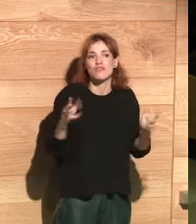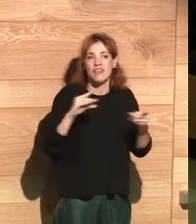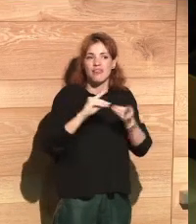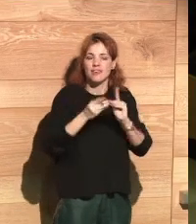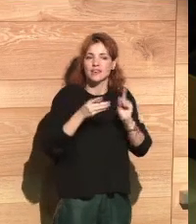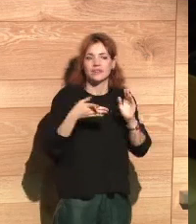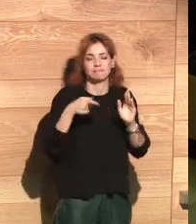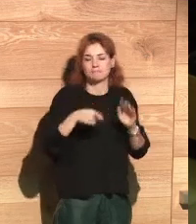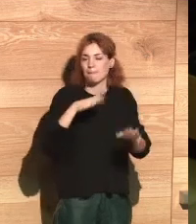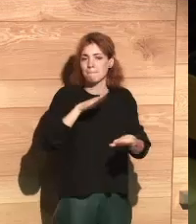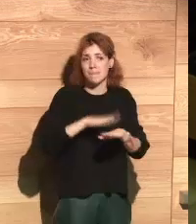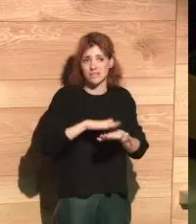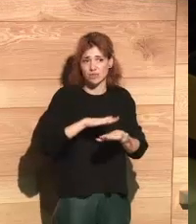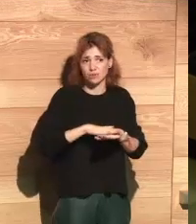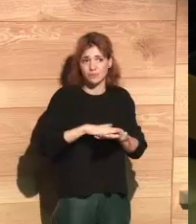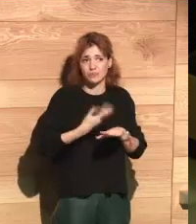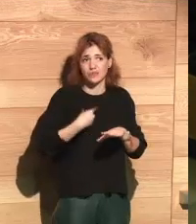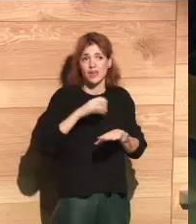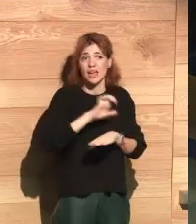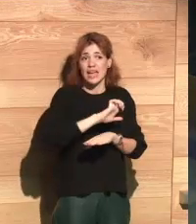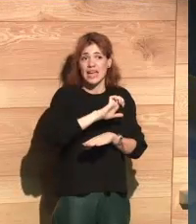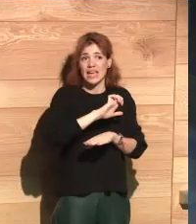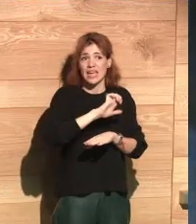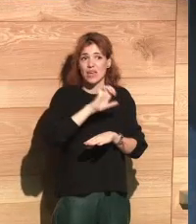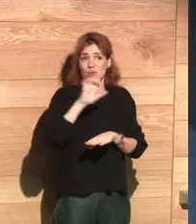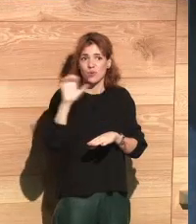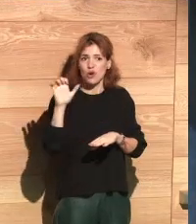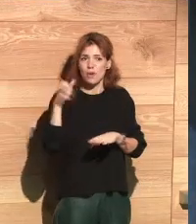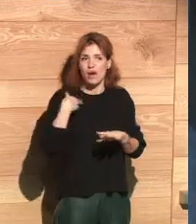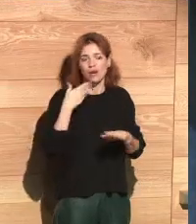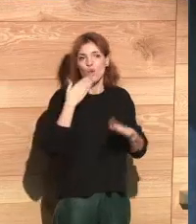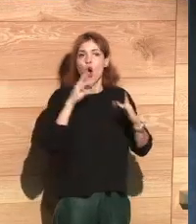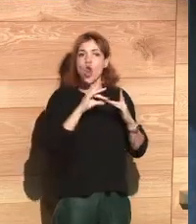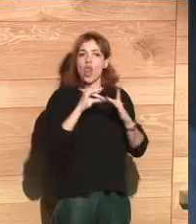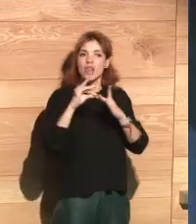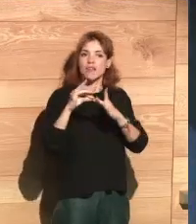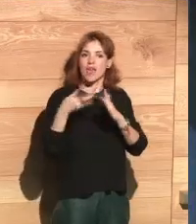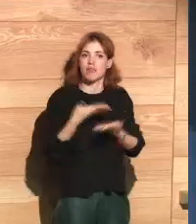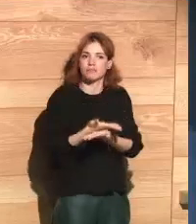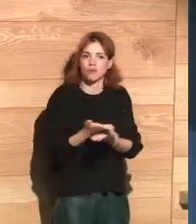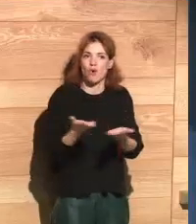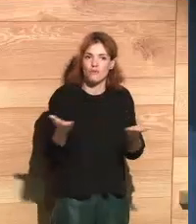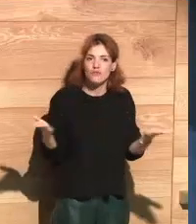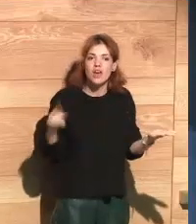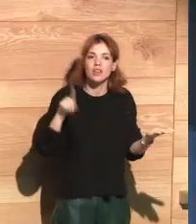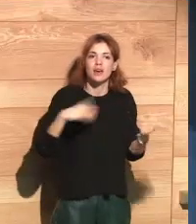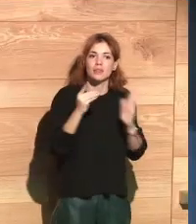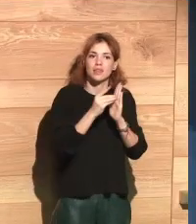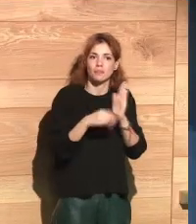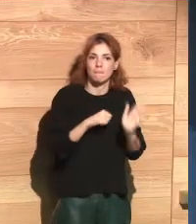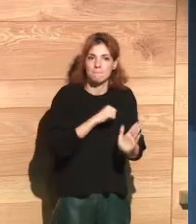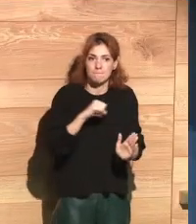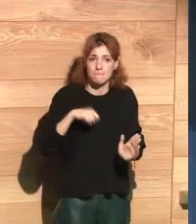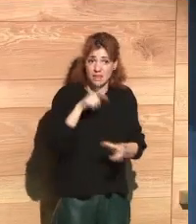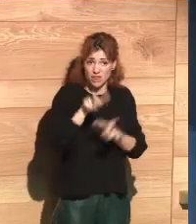Therefore, digital trust is a key element. Europe has been leading the path in order to create trust